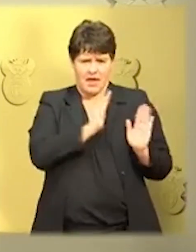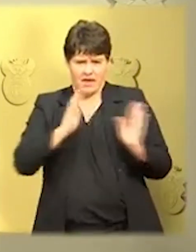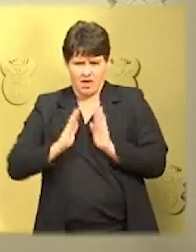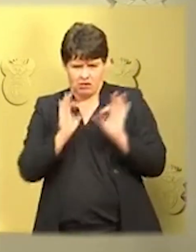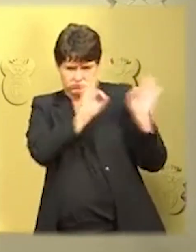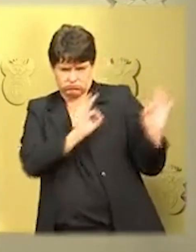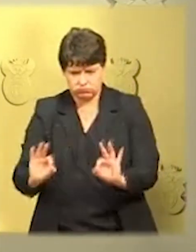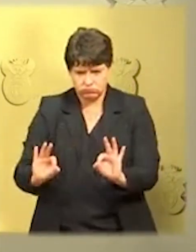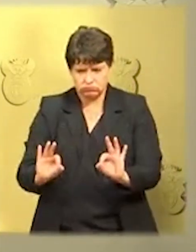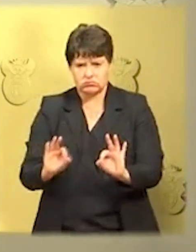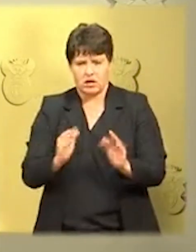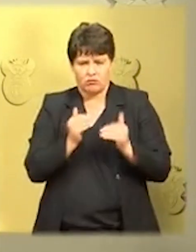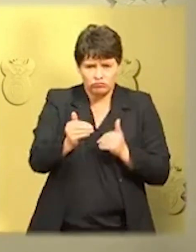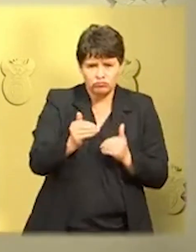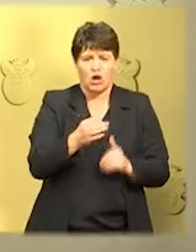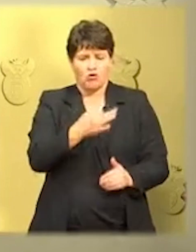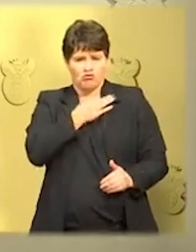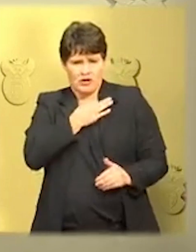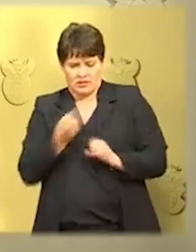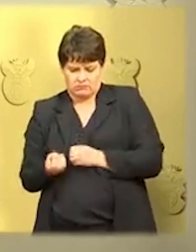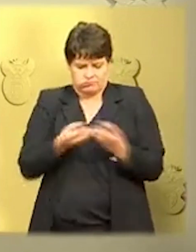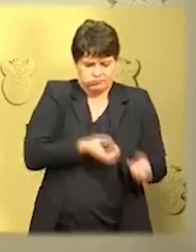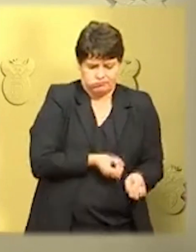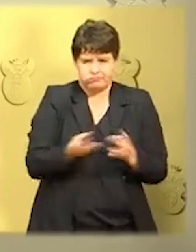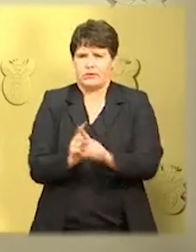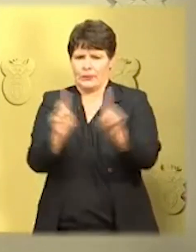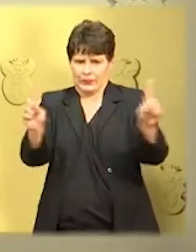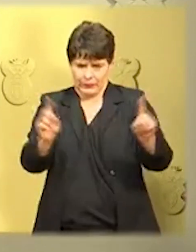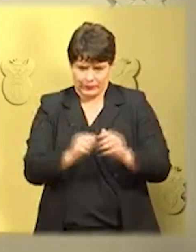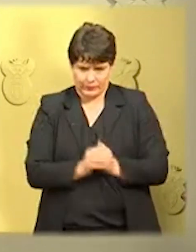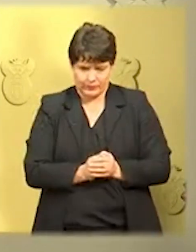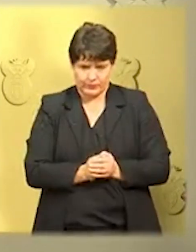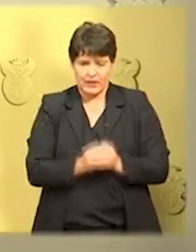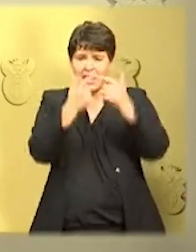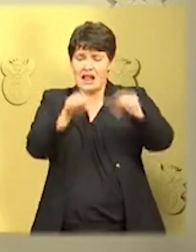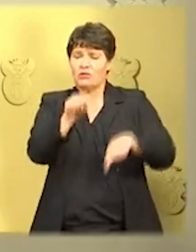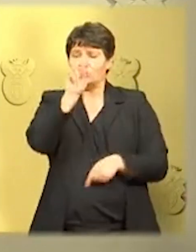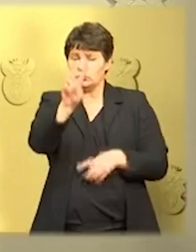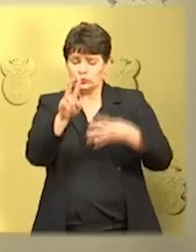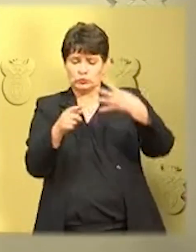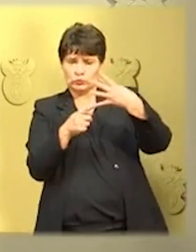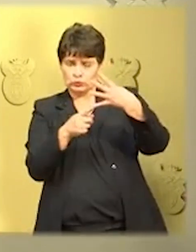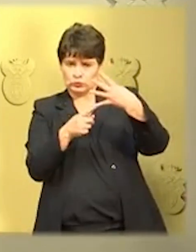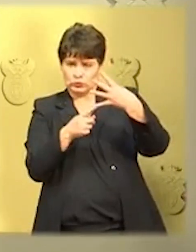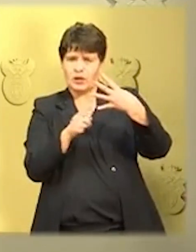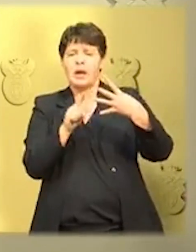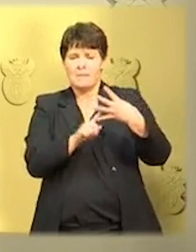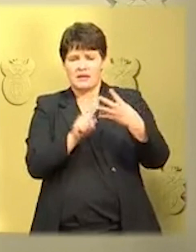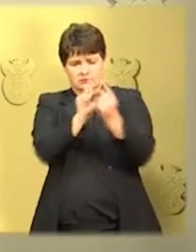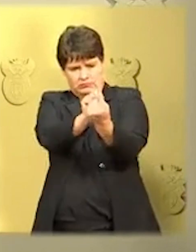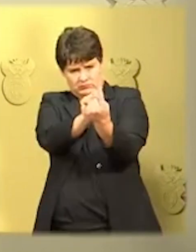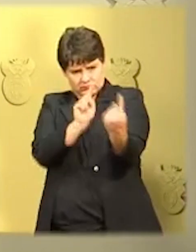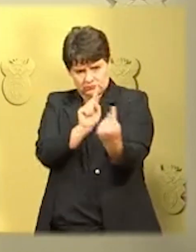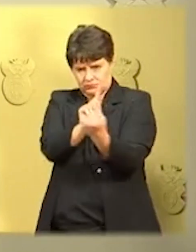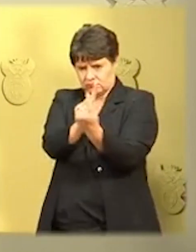Level 2 involves the further easing of restrictions but the maintenance of physical distancing